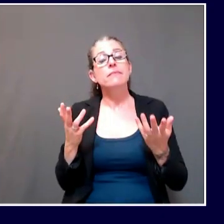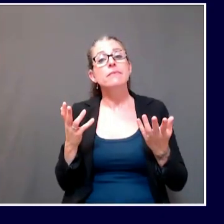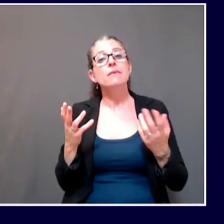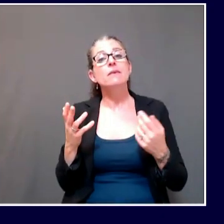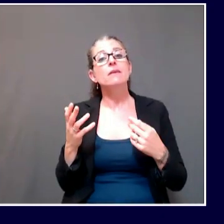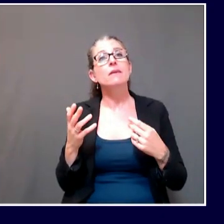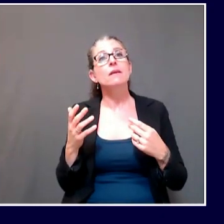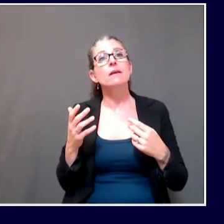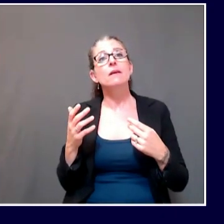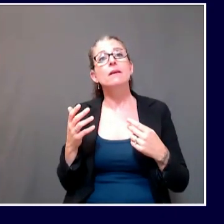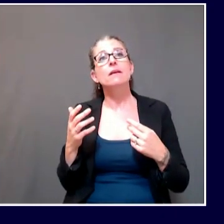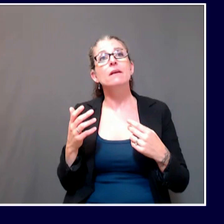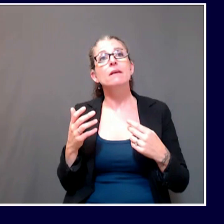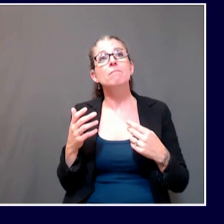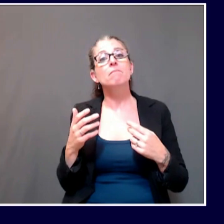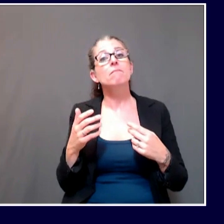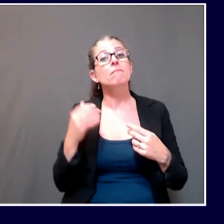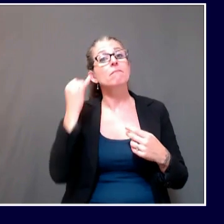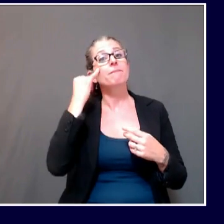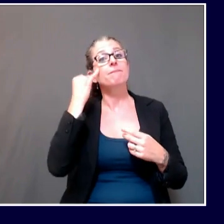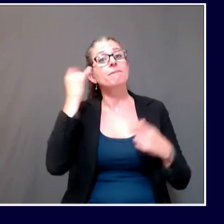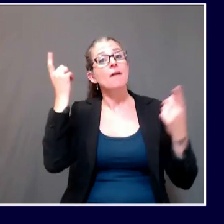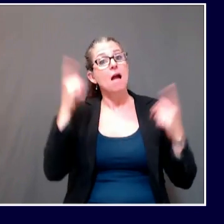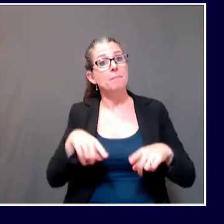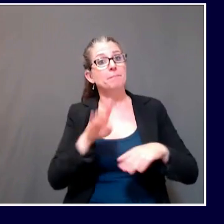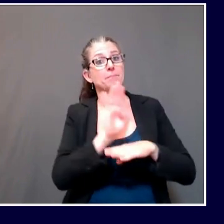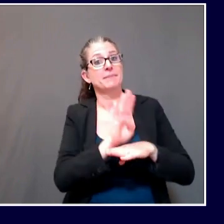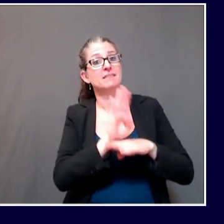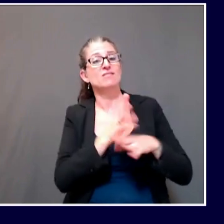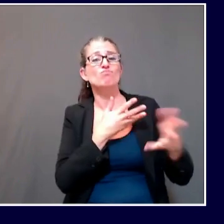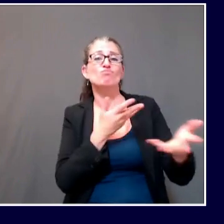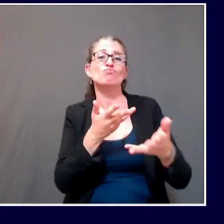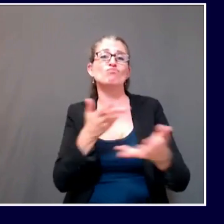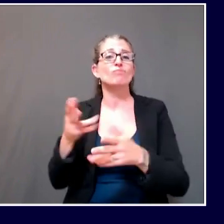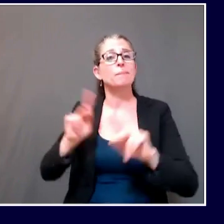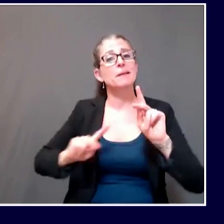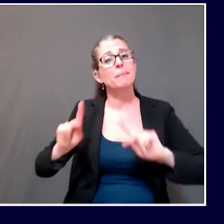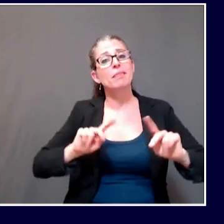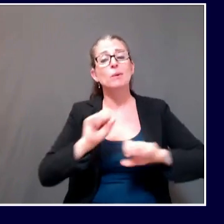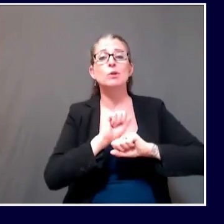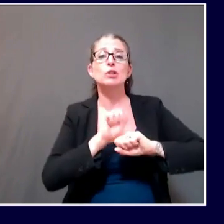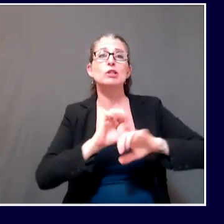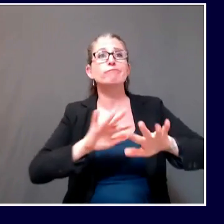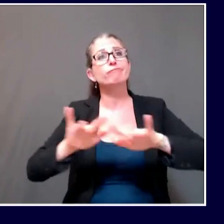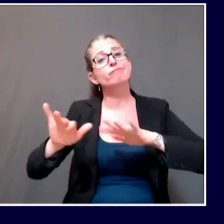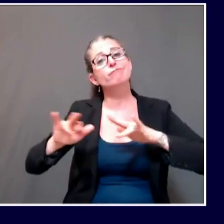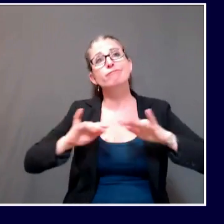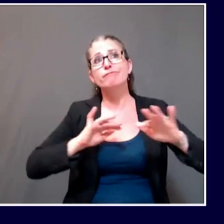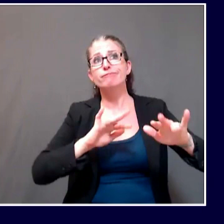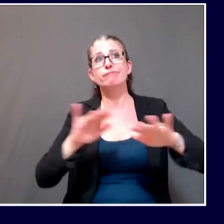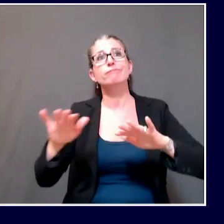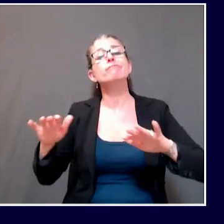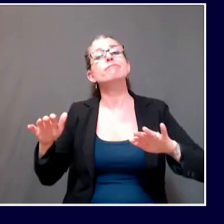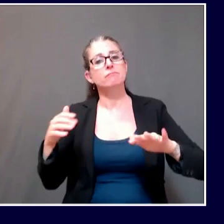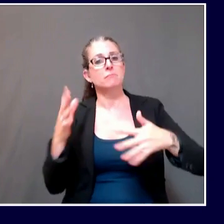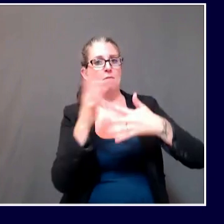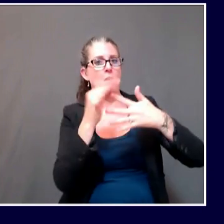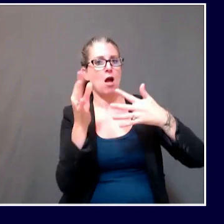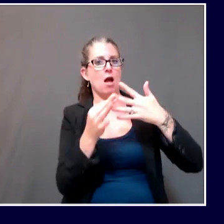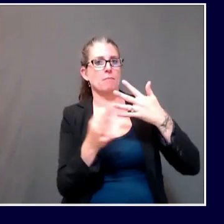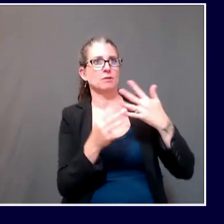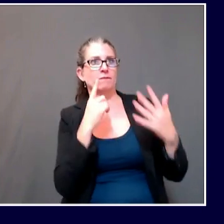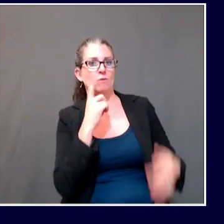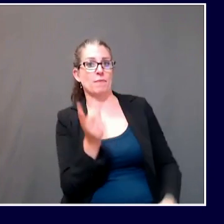public facing businesses, there are a lot of layers and levels of potential sanctions, including very basically consumer